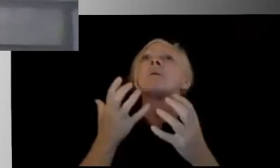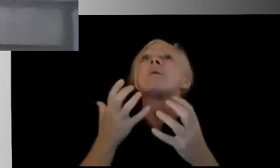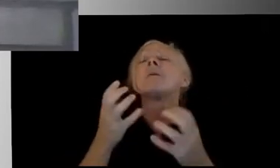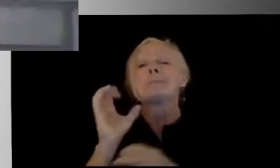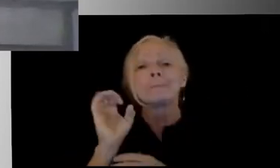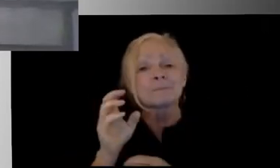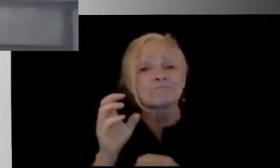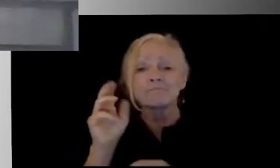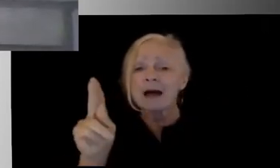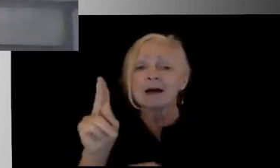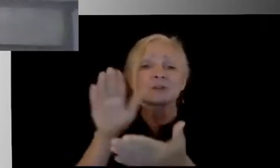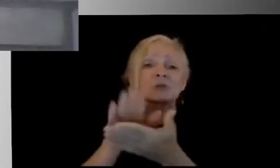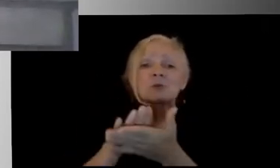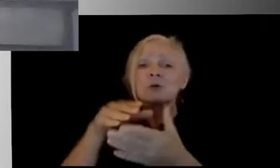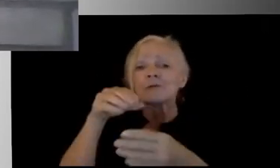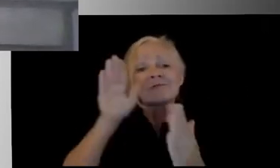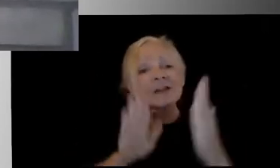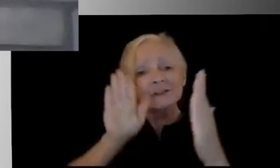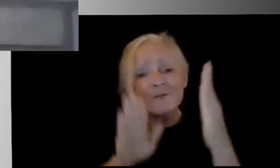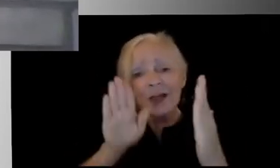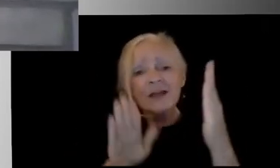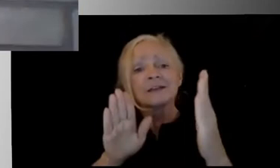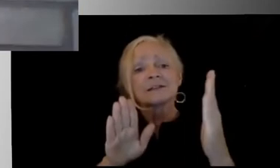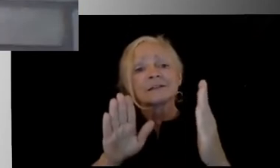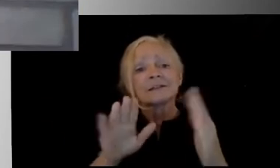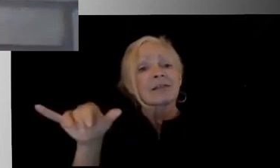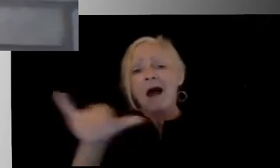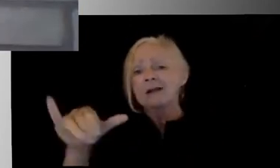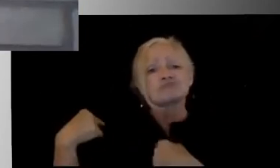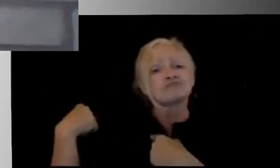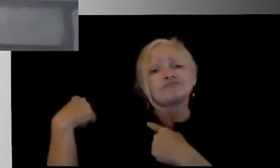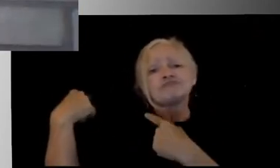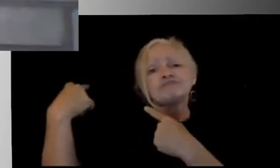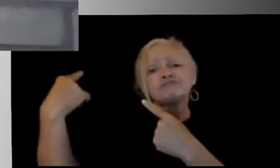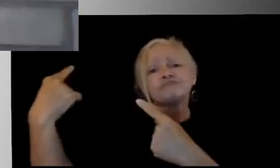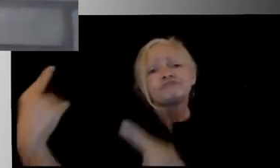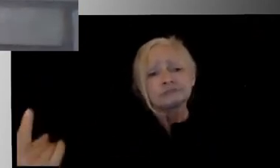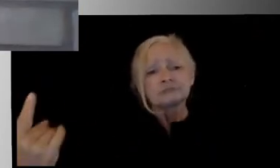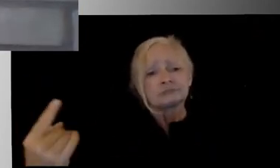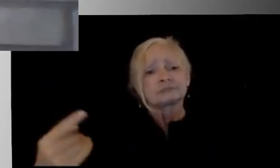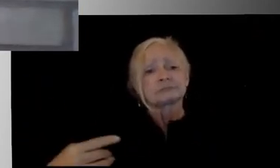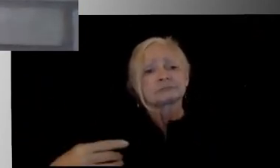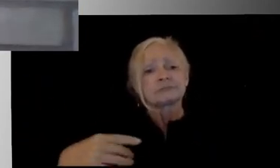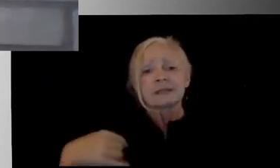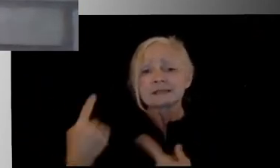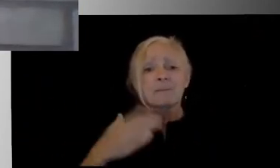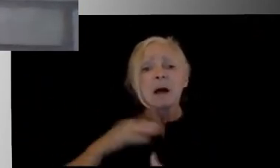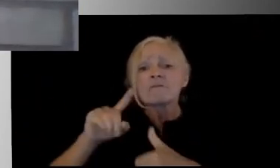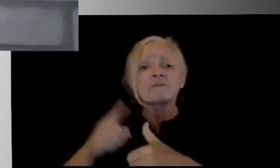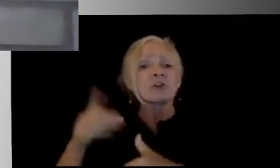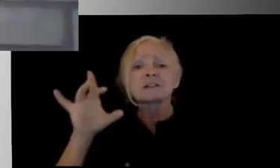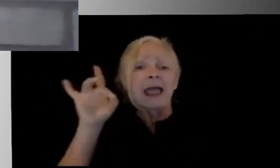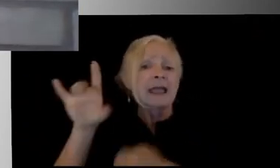school in person the way it has been, you know, all eight of the first day of schools